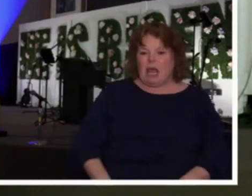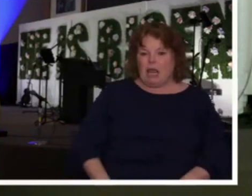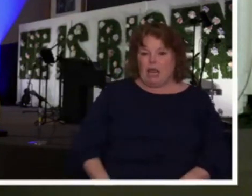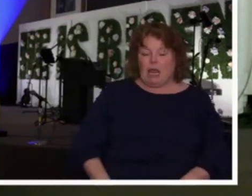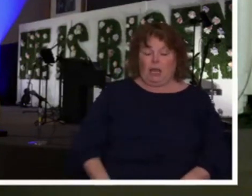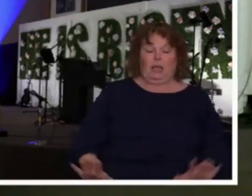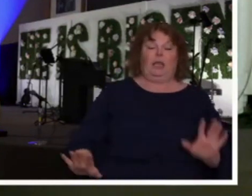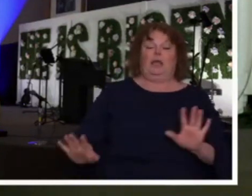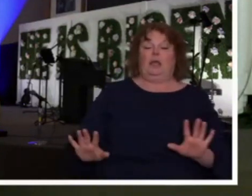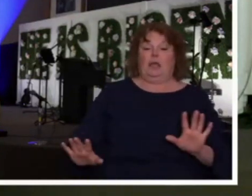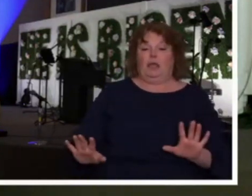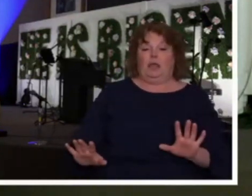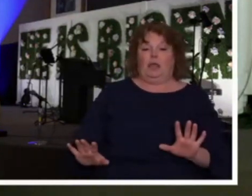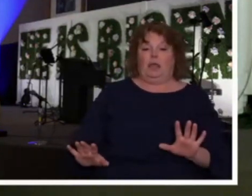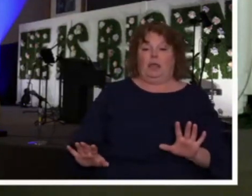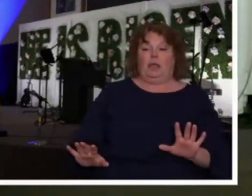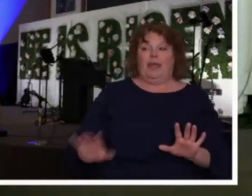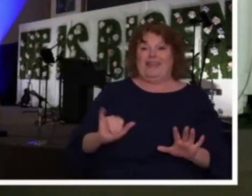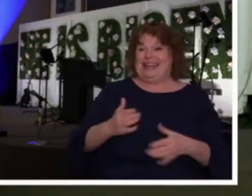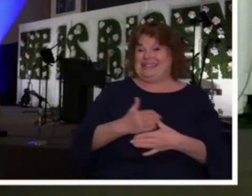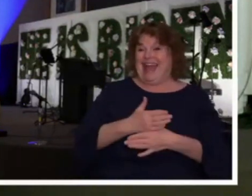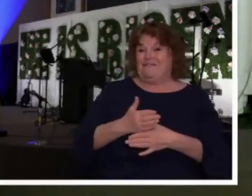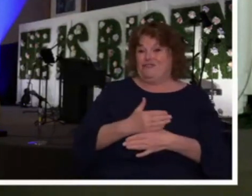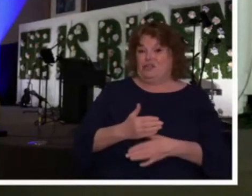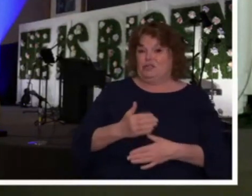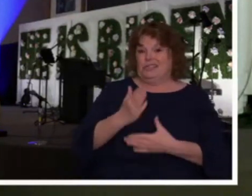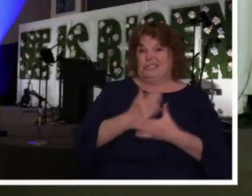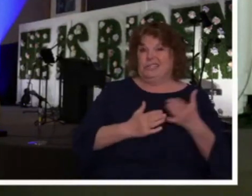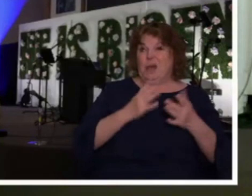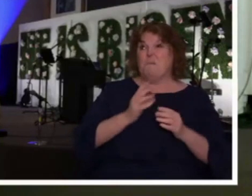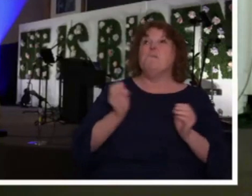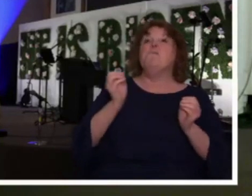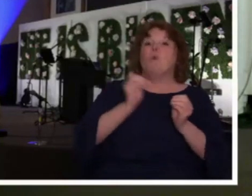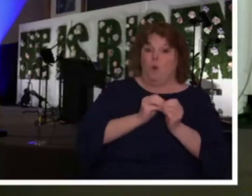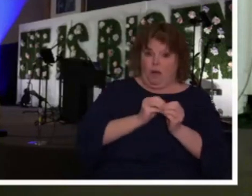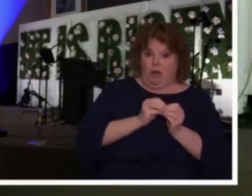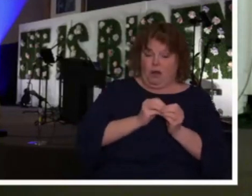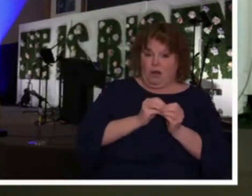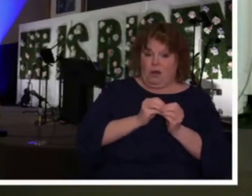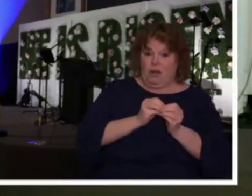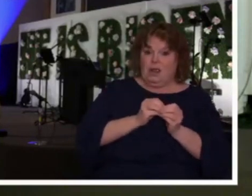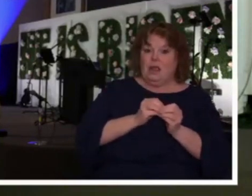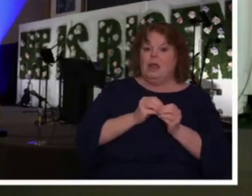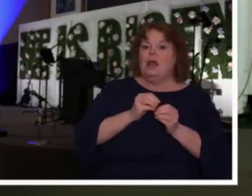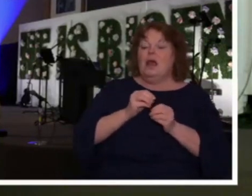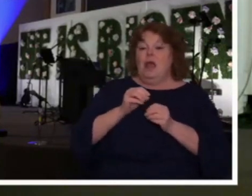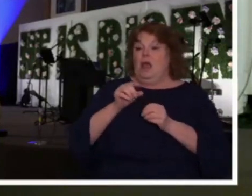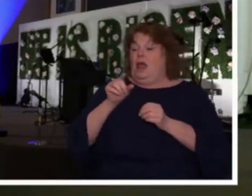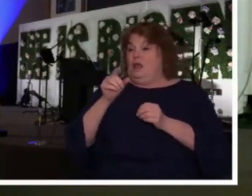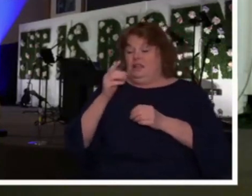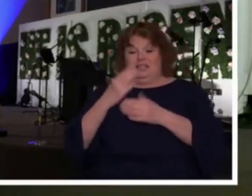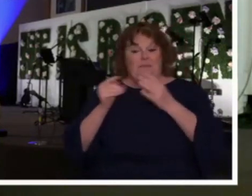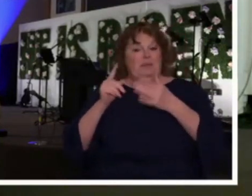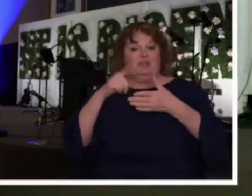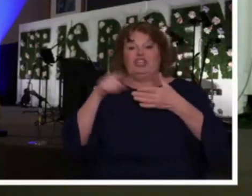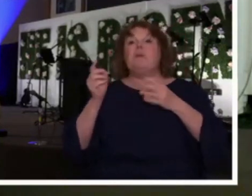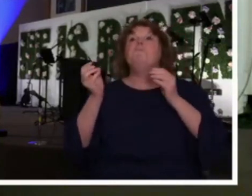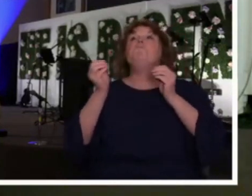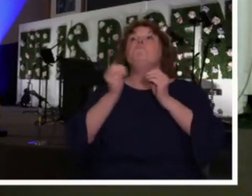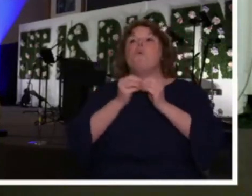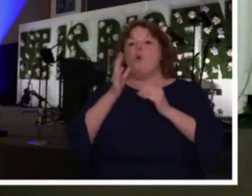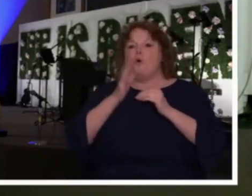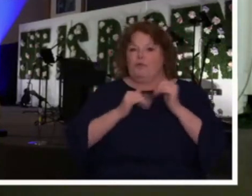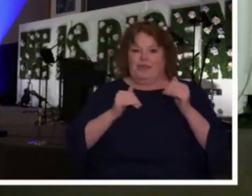stop for a second. That's average. That means those of you that are in the 49th percentile and higher check it more